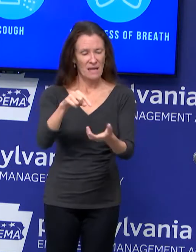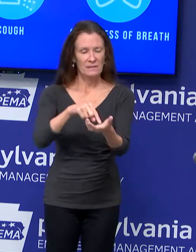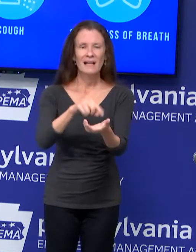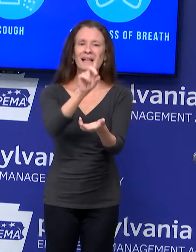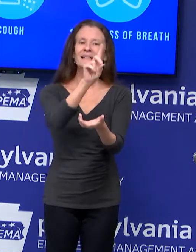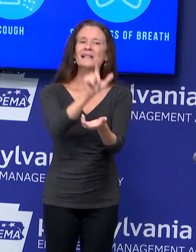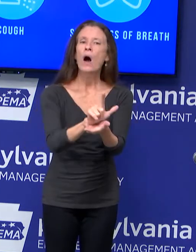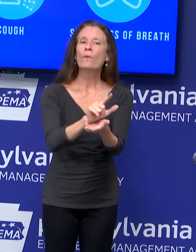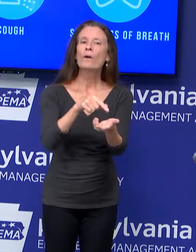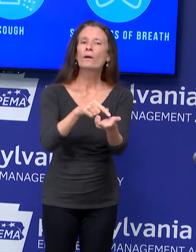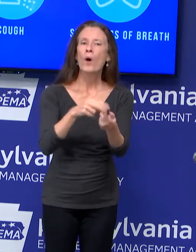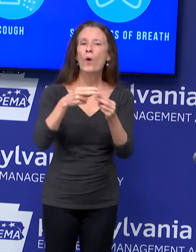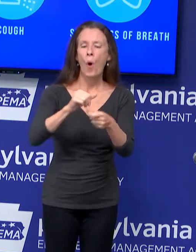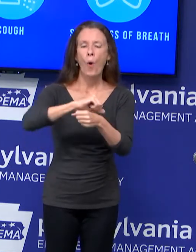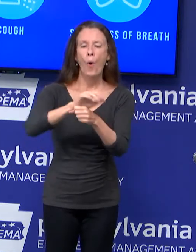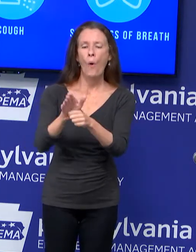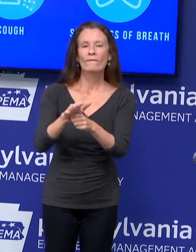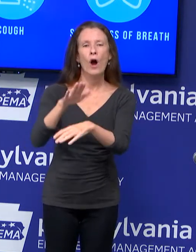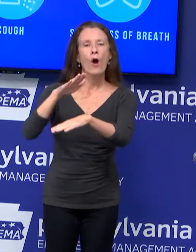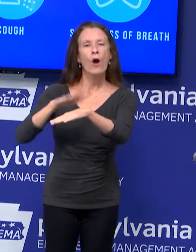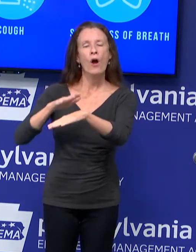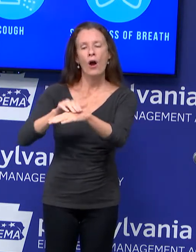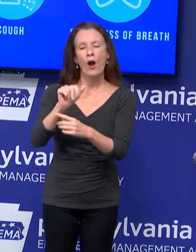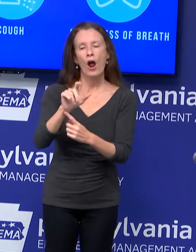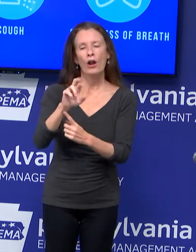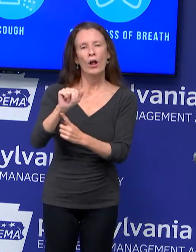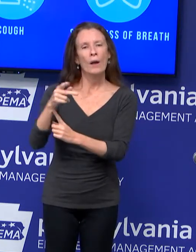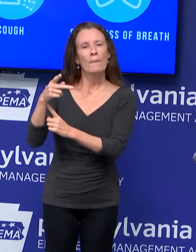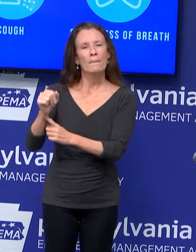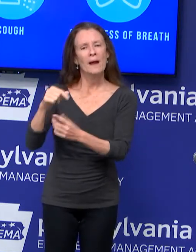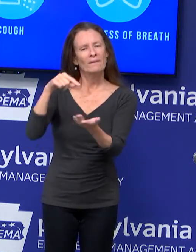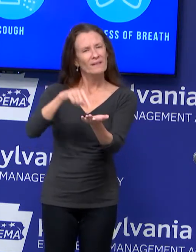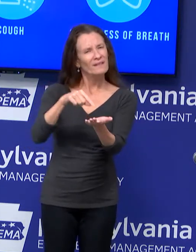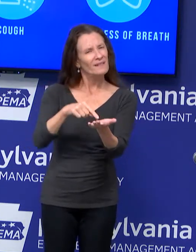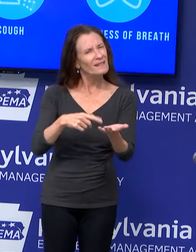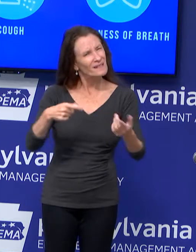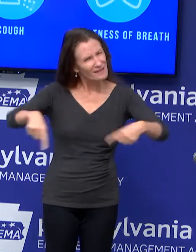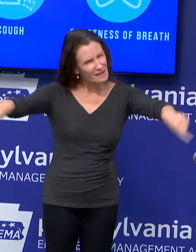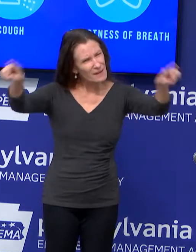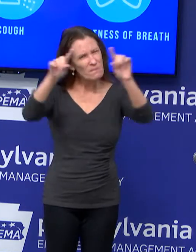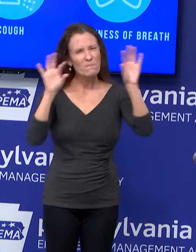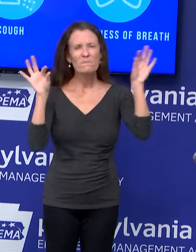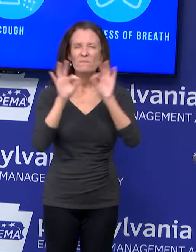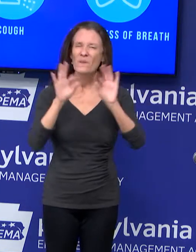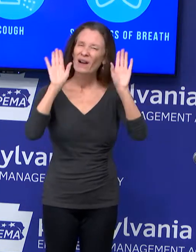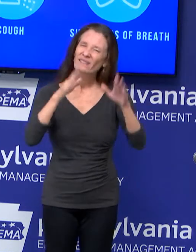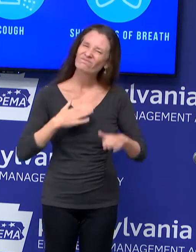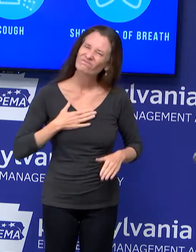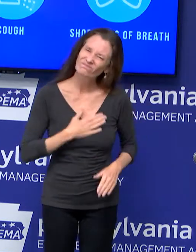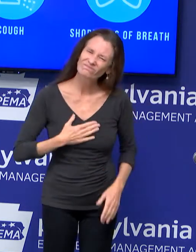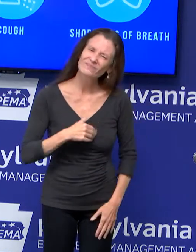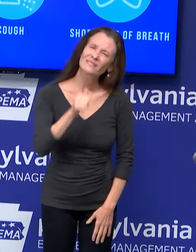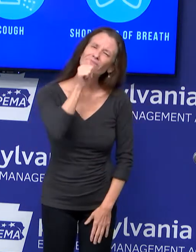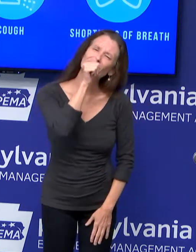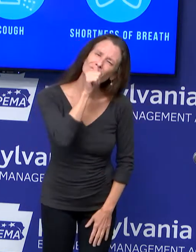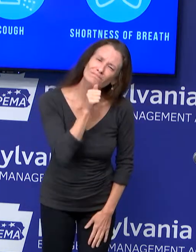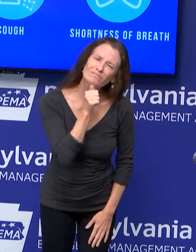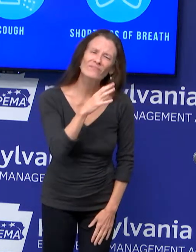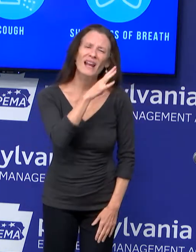We can get through this. We can get through this. But it requires each of us working together, united,